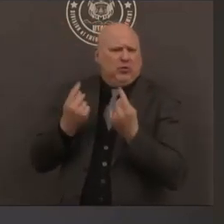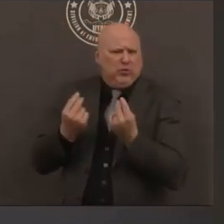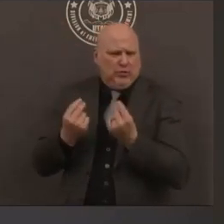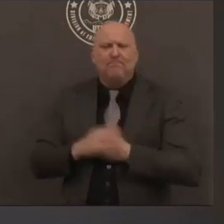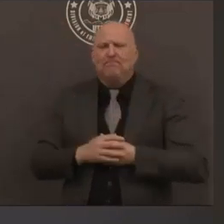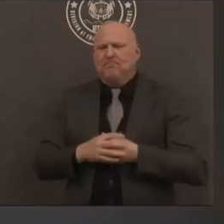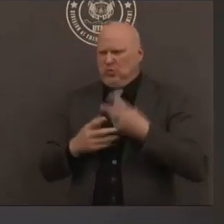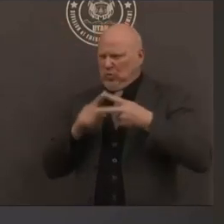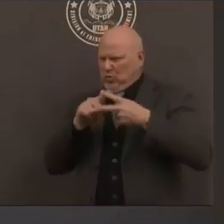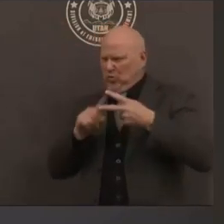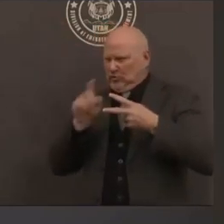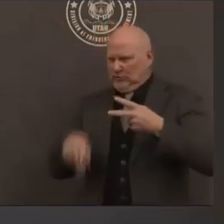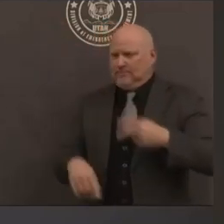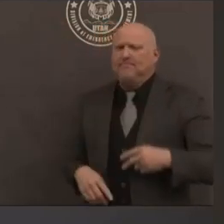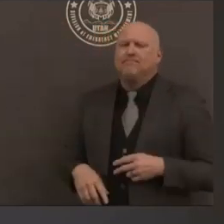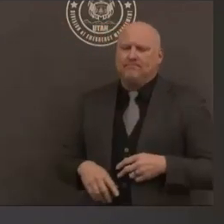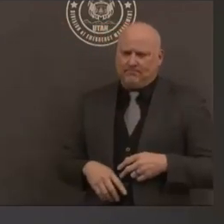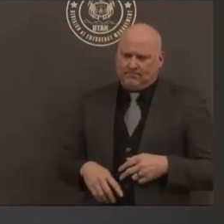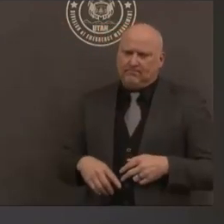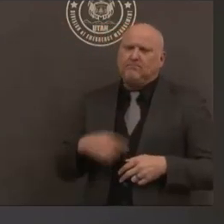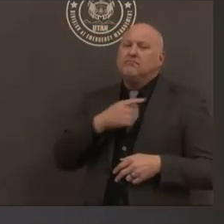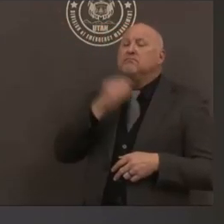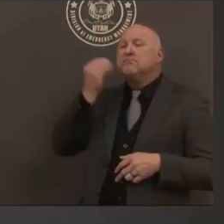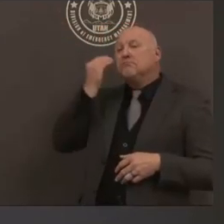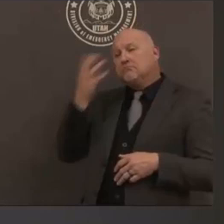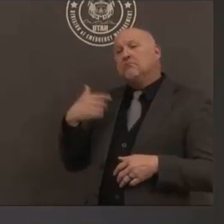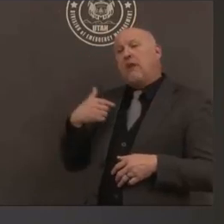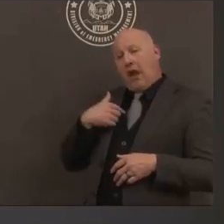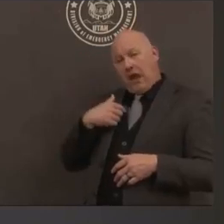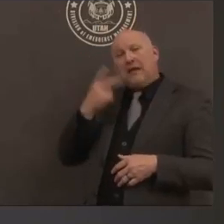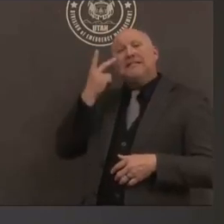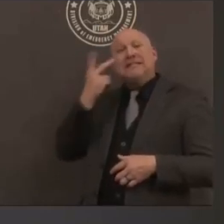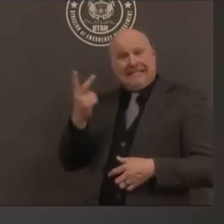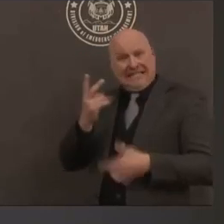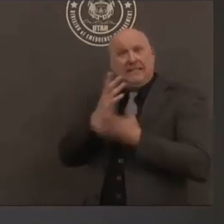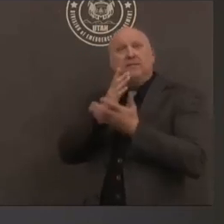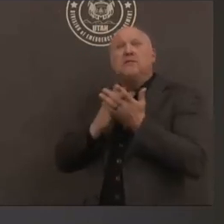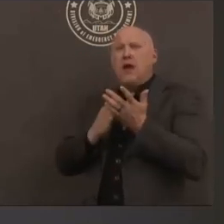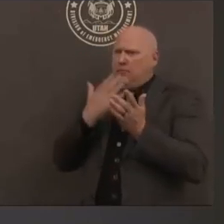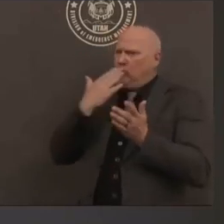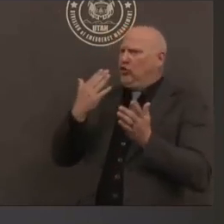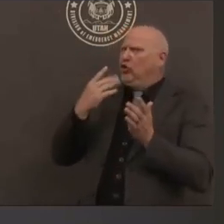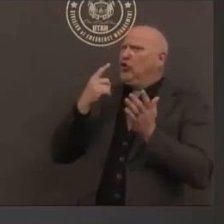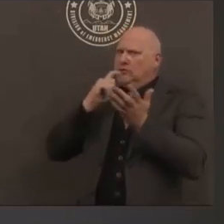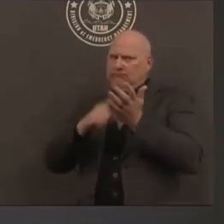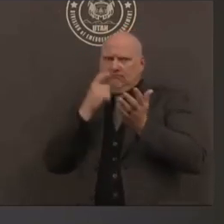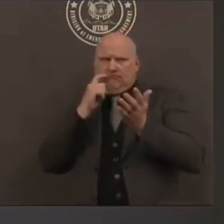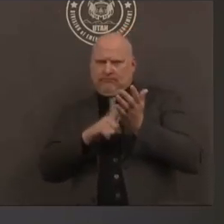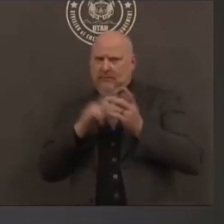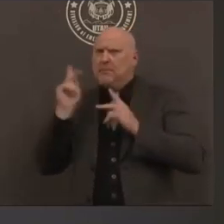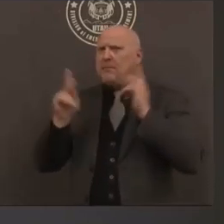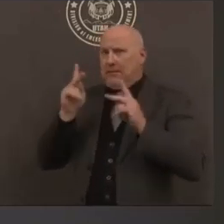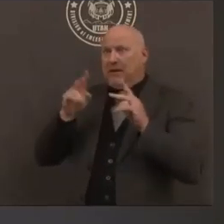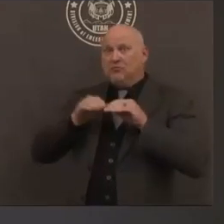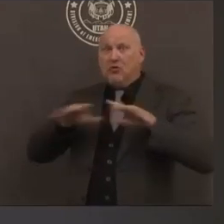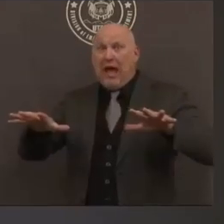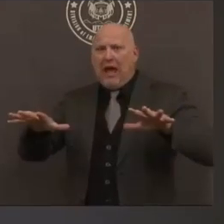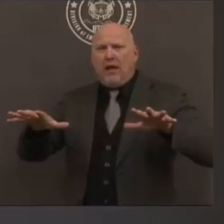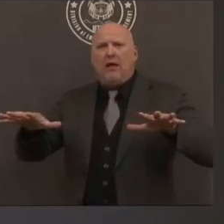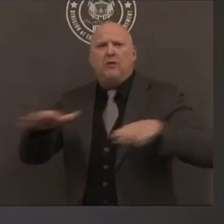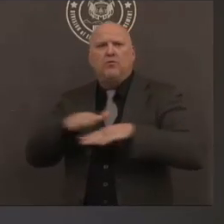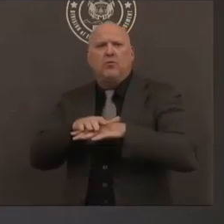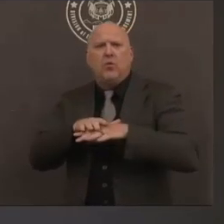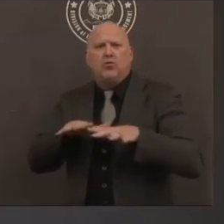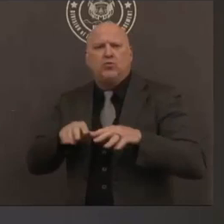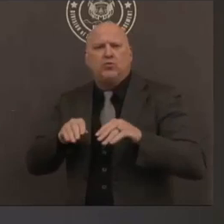in terms of a slowing of the growth growth rate in utah so it is potential potentially a sign that we